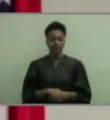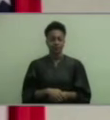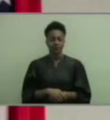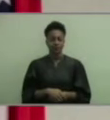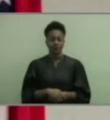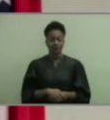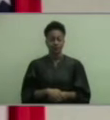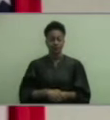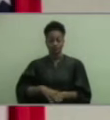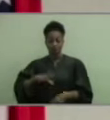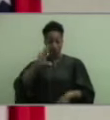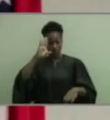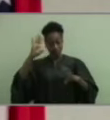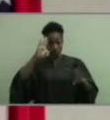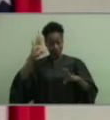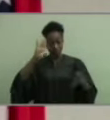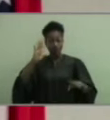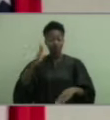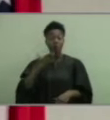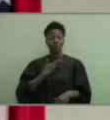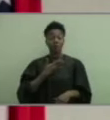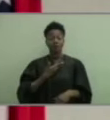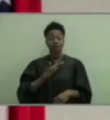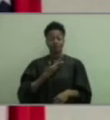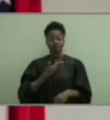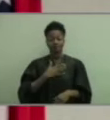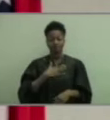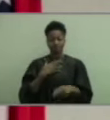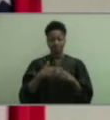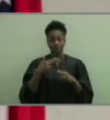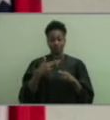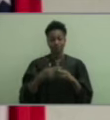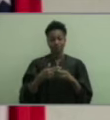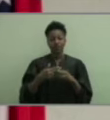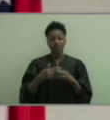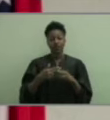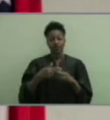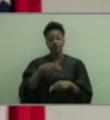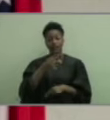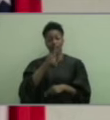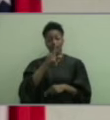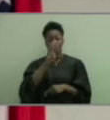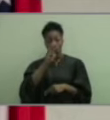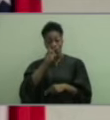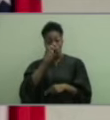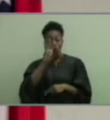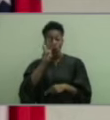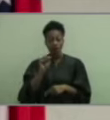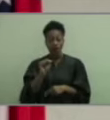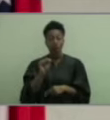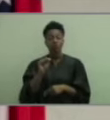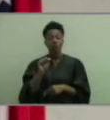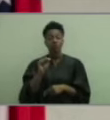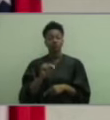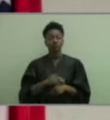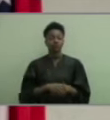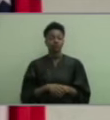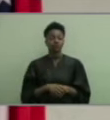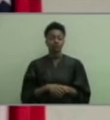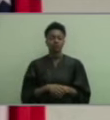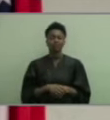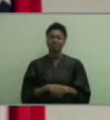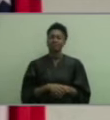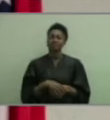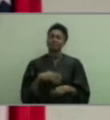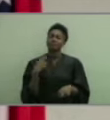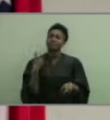Hello, my name is Dionne Hoskins-Brown, and I'm the District 2 School Board Representative for Savannah-Chatham County Public Schools. It is